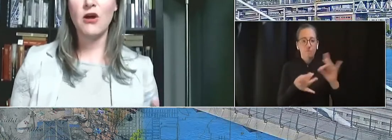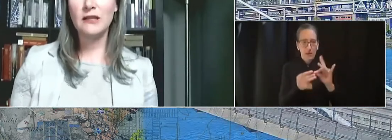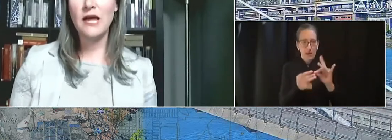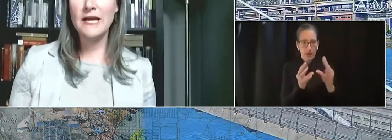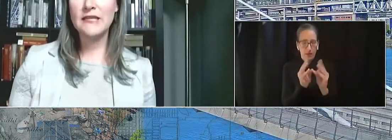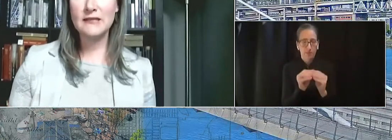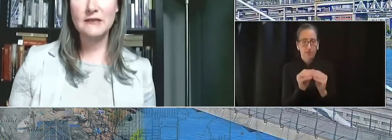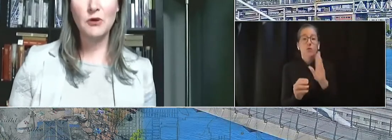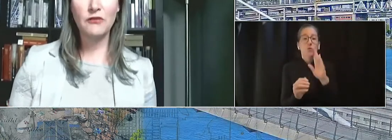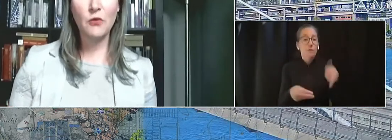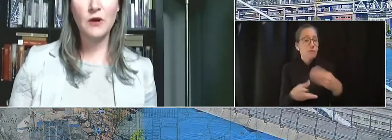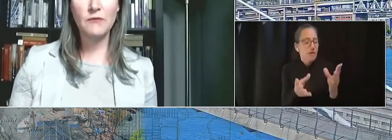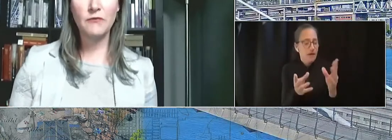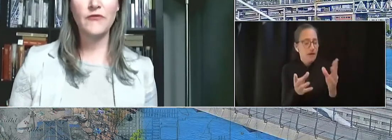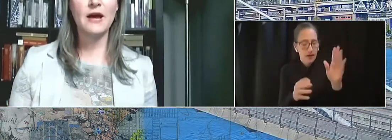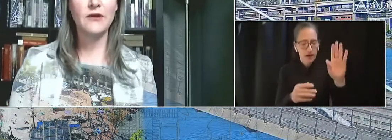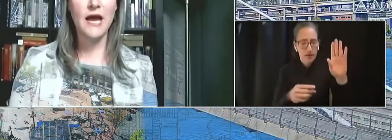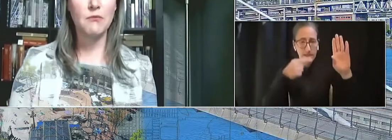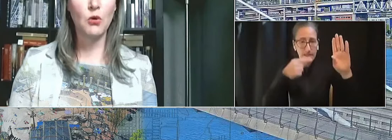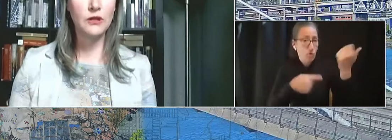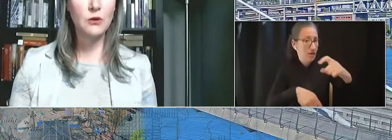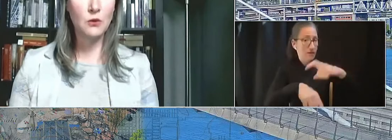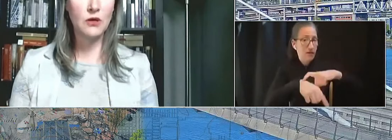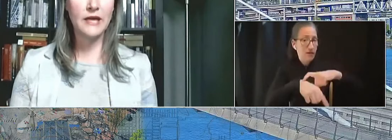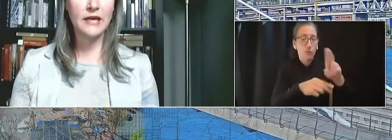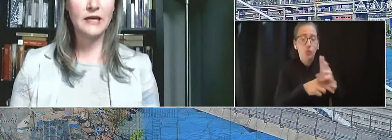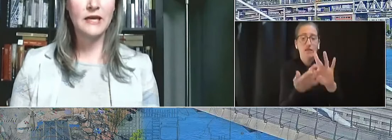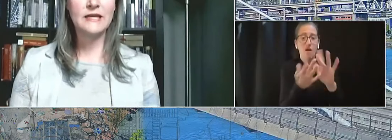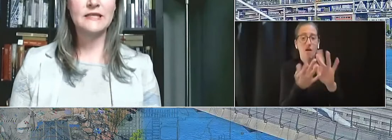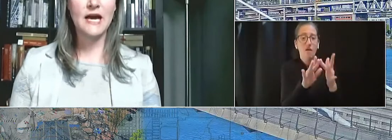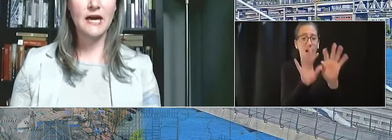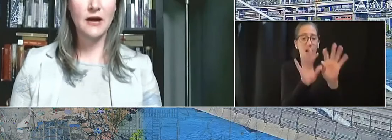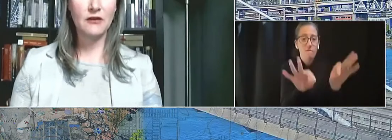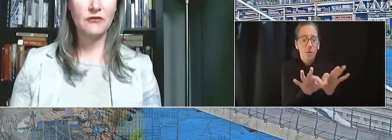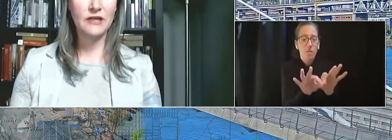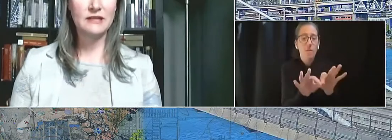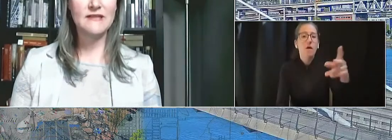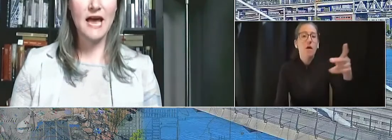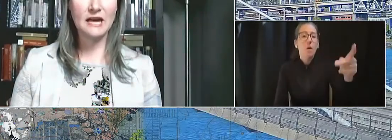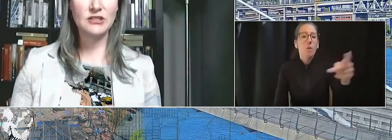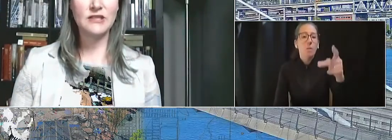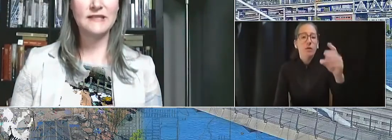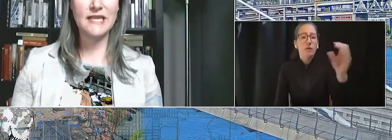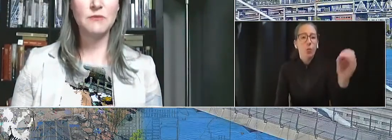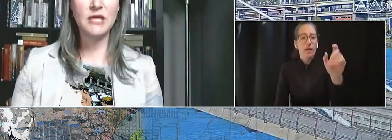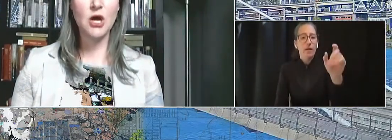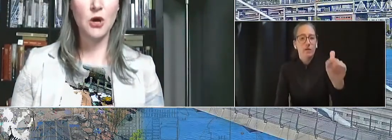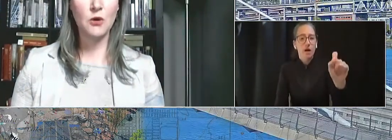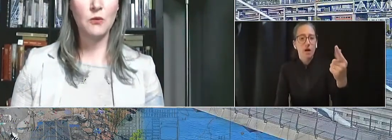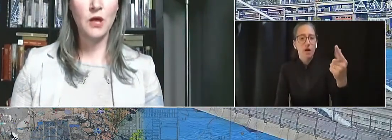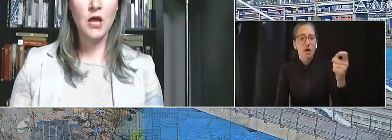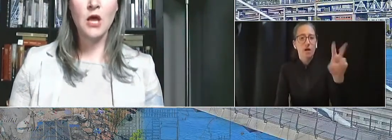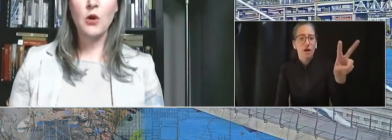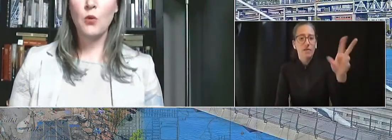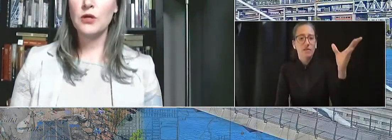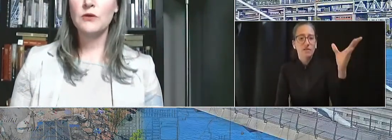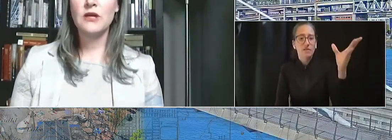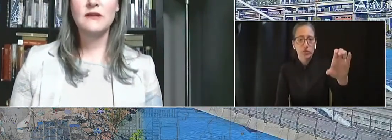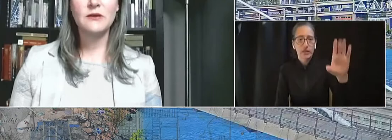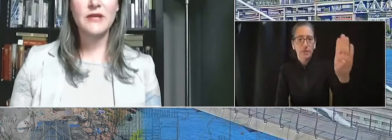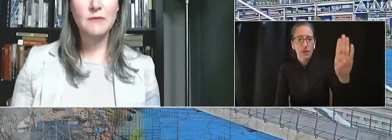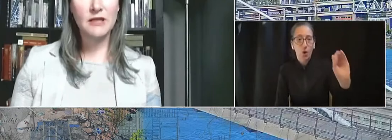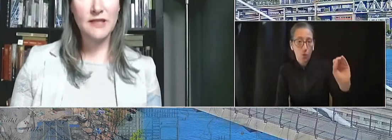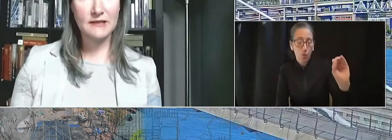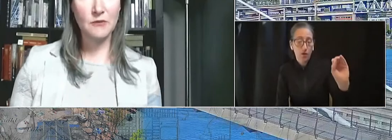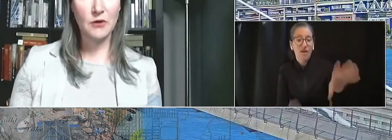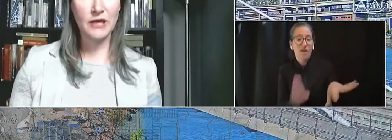either the online testimony form found at portlandoregon.gov slash CBO. Or